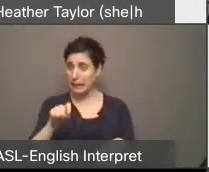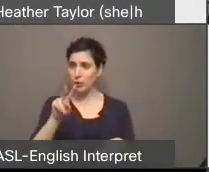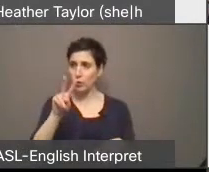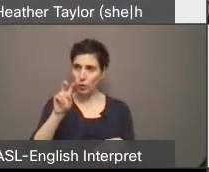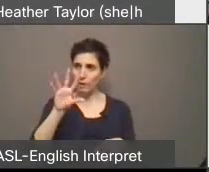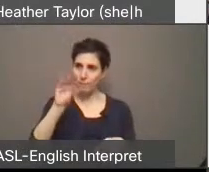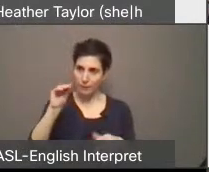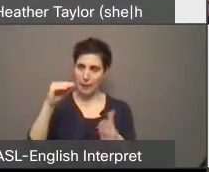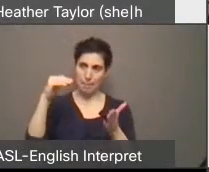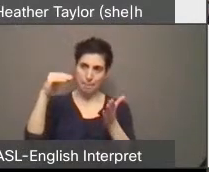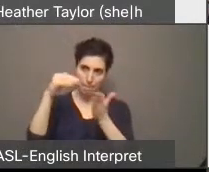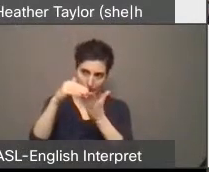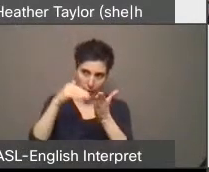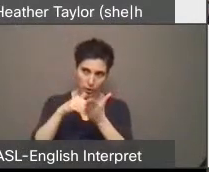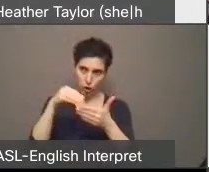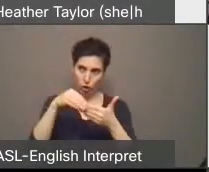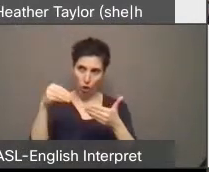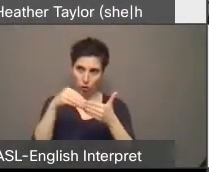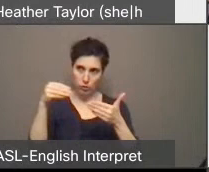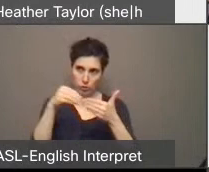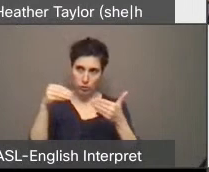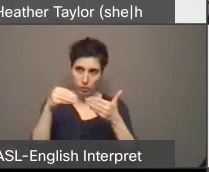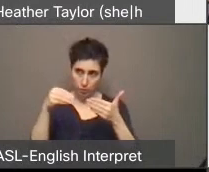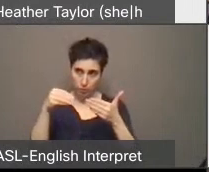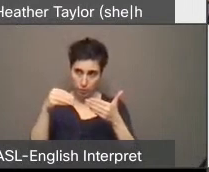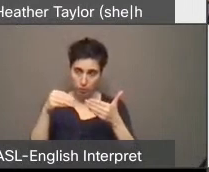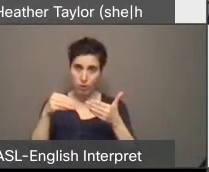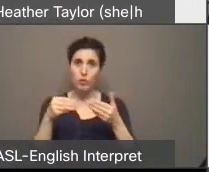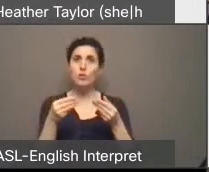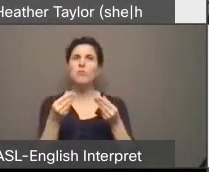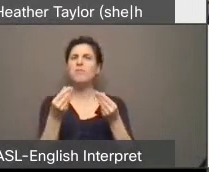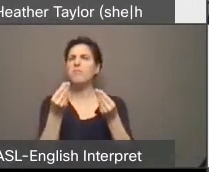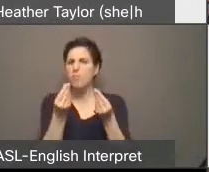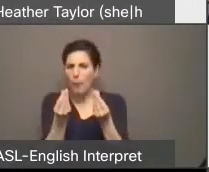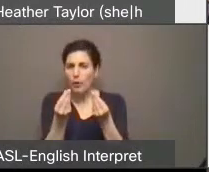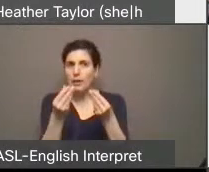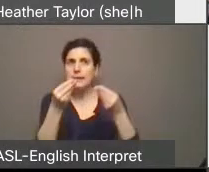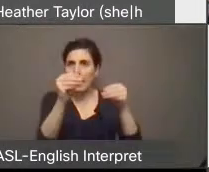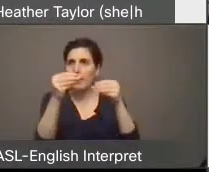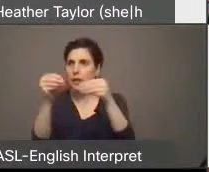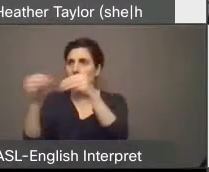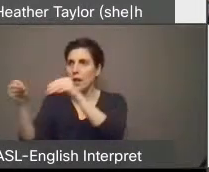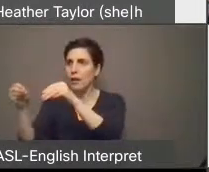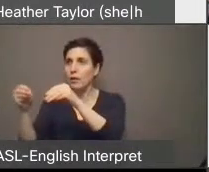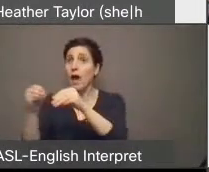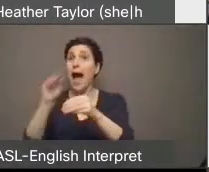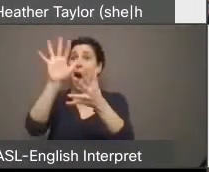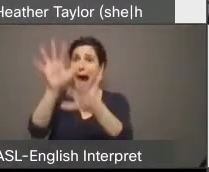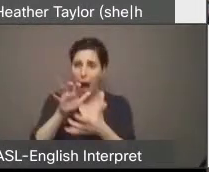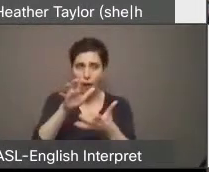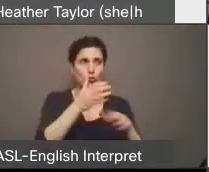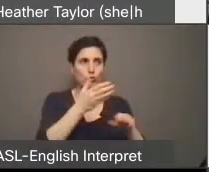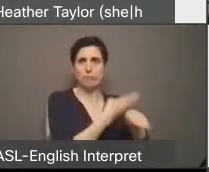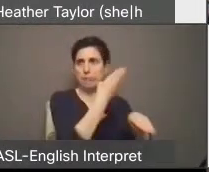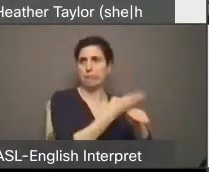from the sale of the properties that we're putting on the block. So as much as I agree that the city should be able to